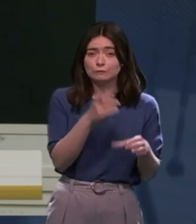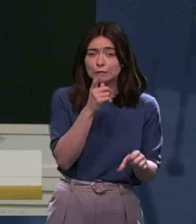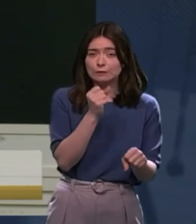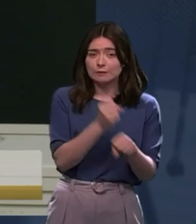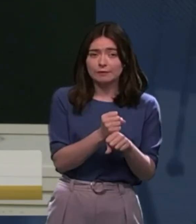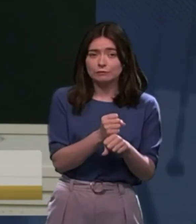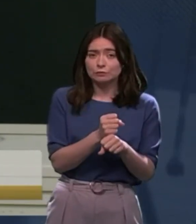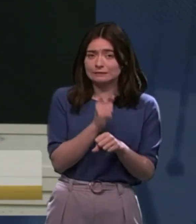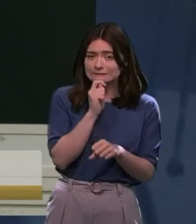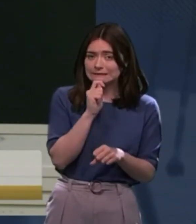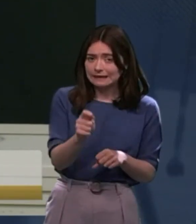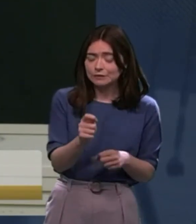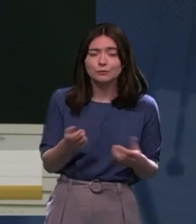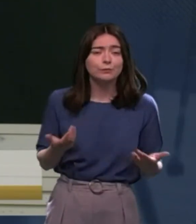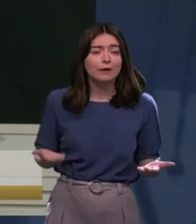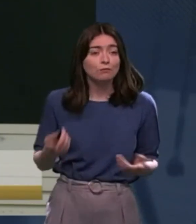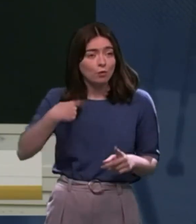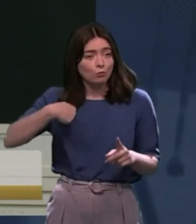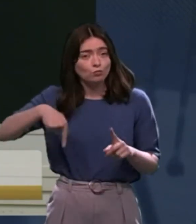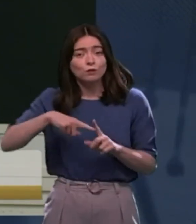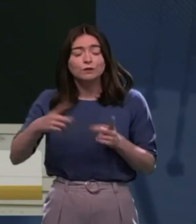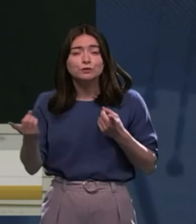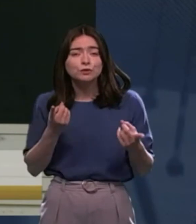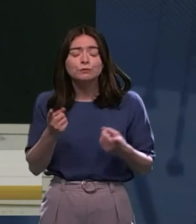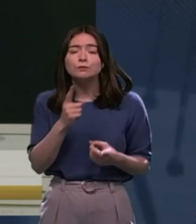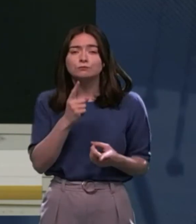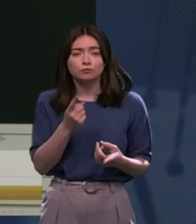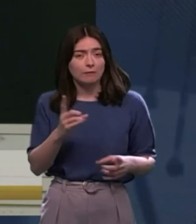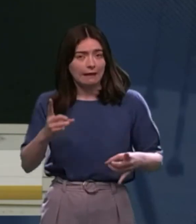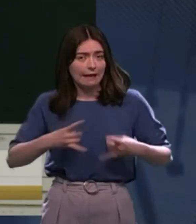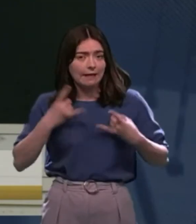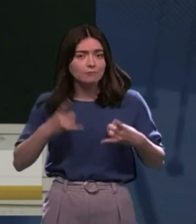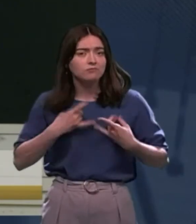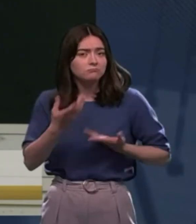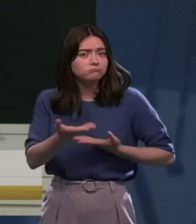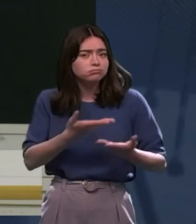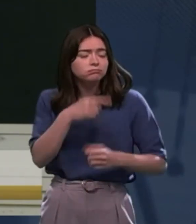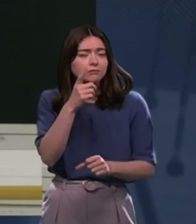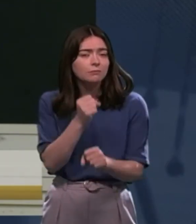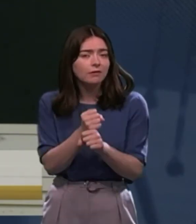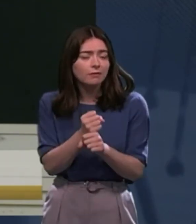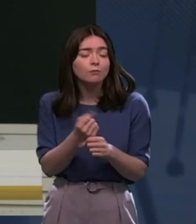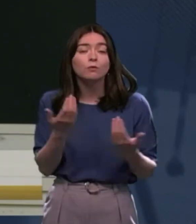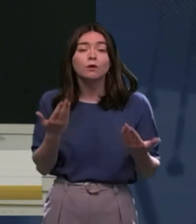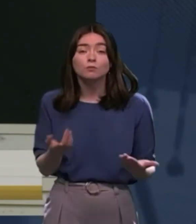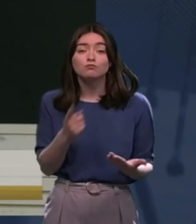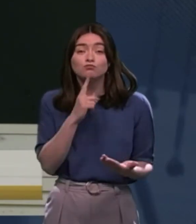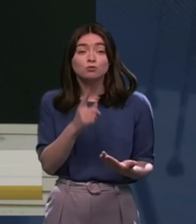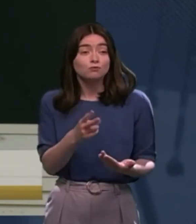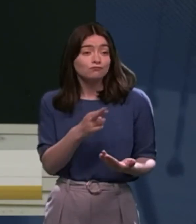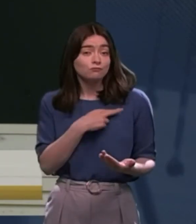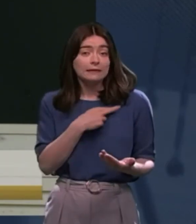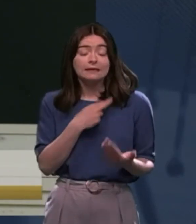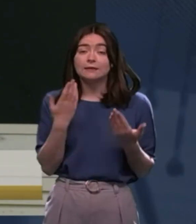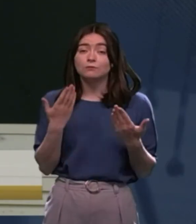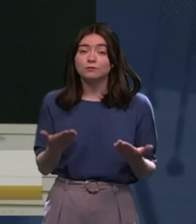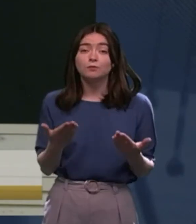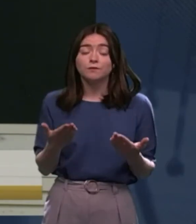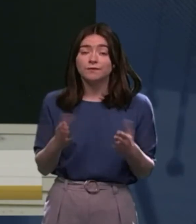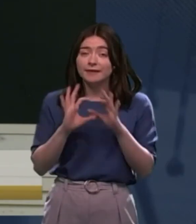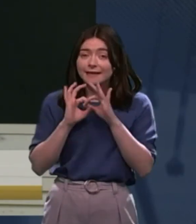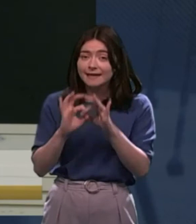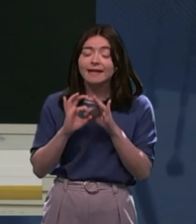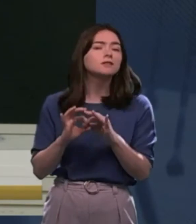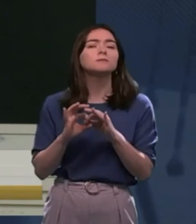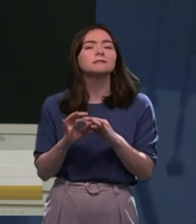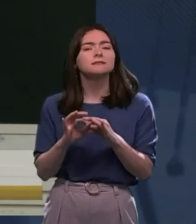informing you, and what we're doing, and I'm happy to discuss that, but quite genuinely, we have put the engagement at